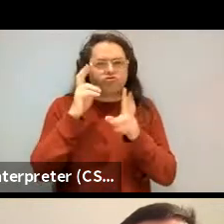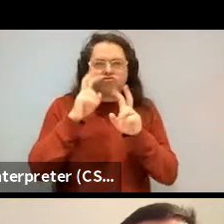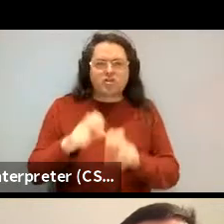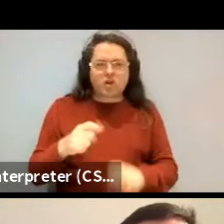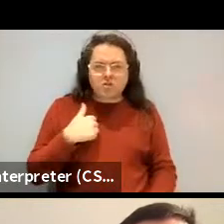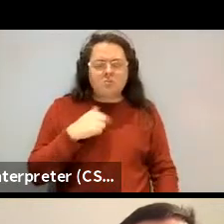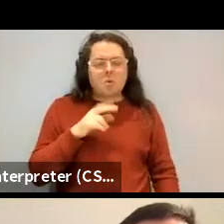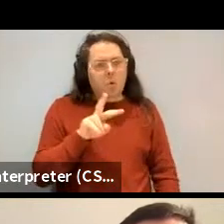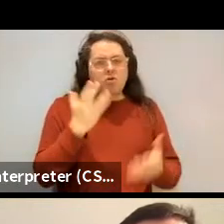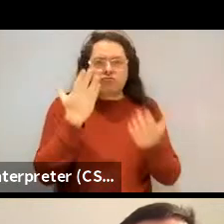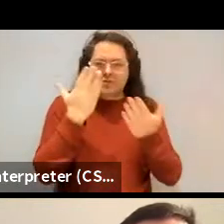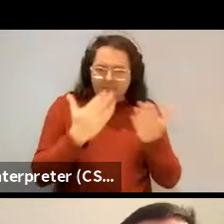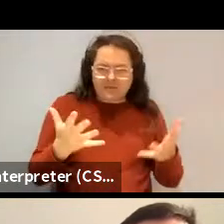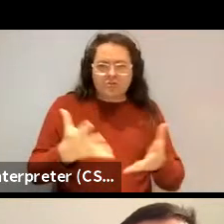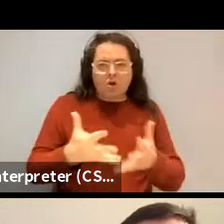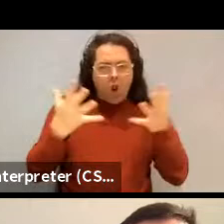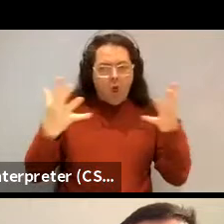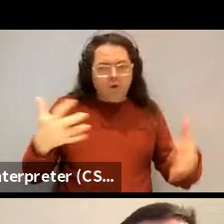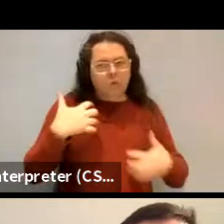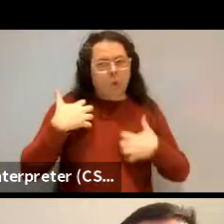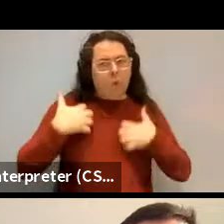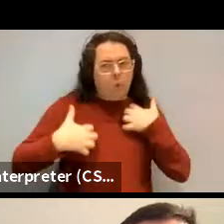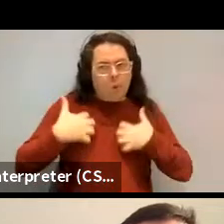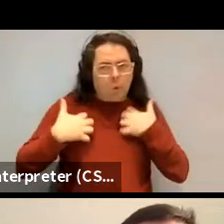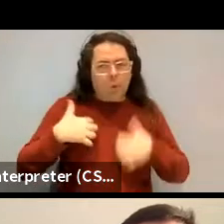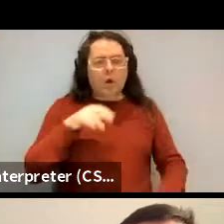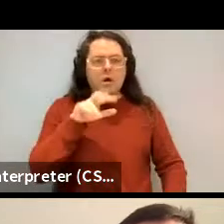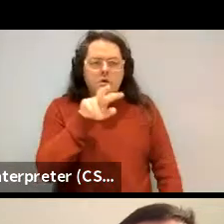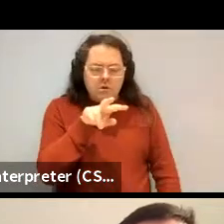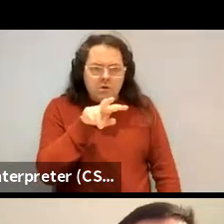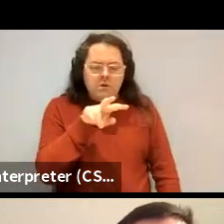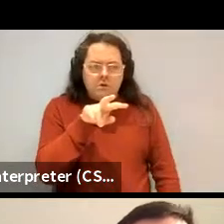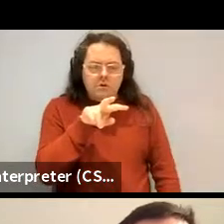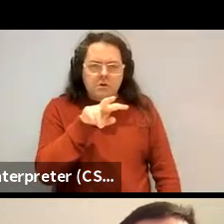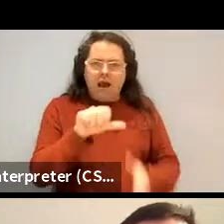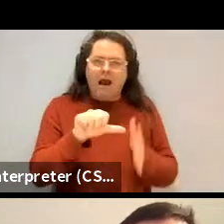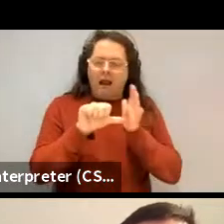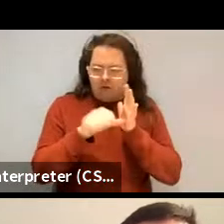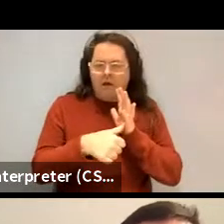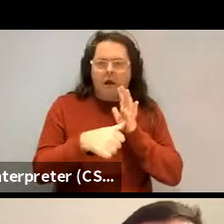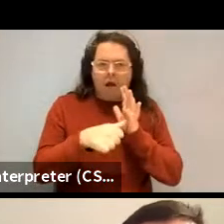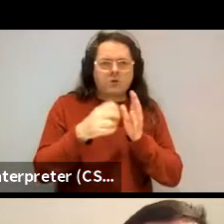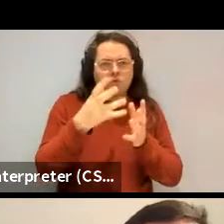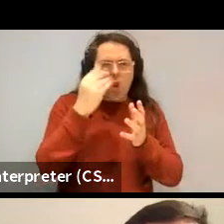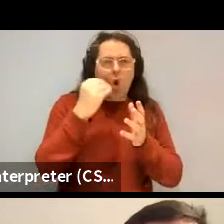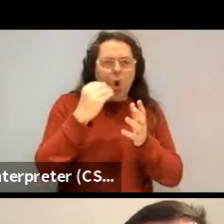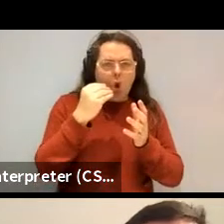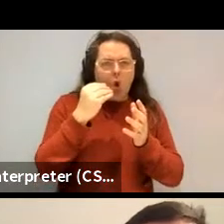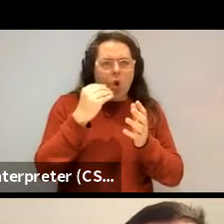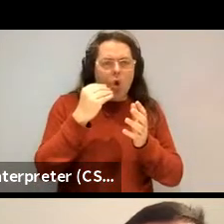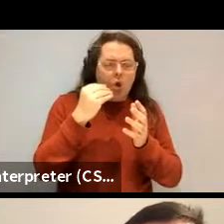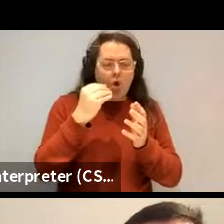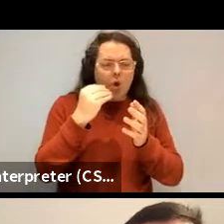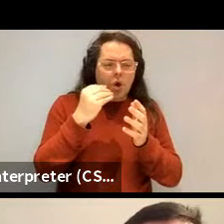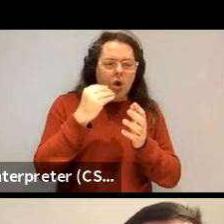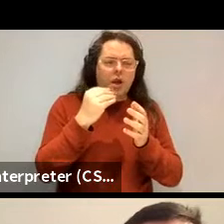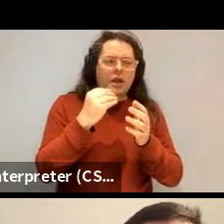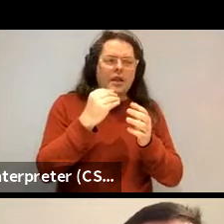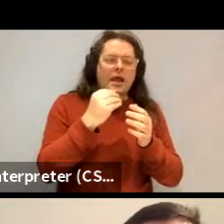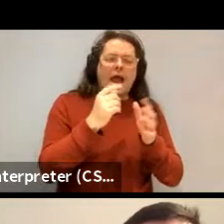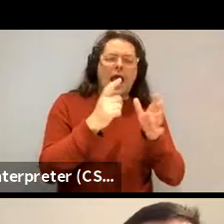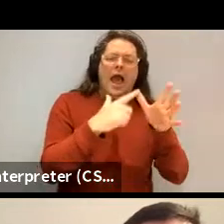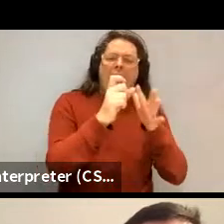that showed that it's harder for people to learn. And, um, numeral, no, adjective, numeral,